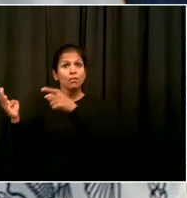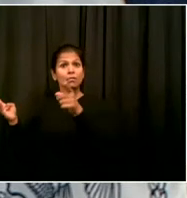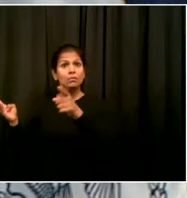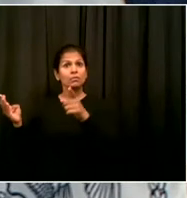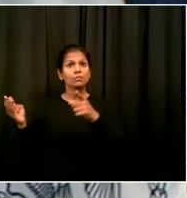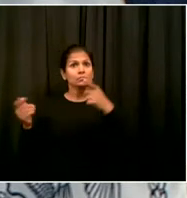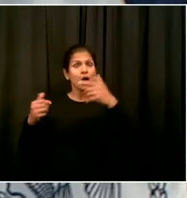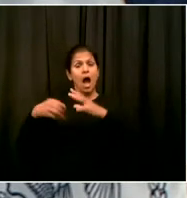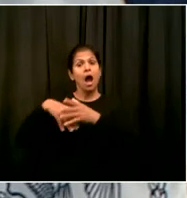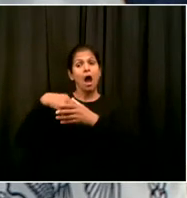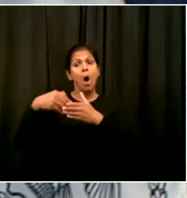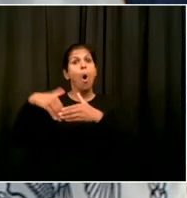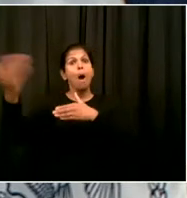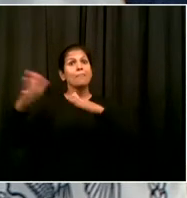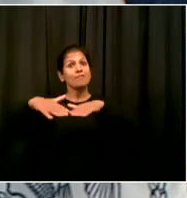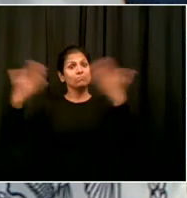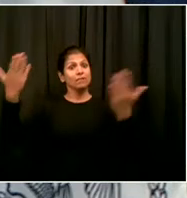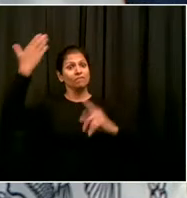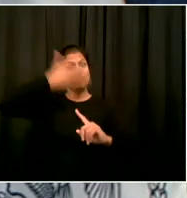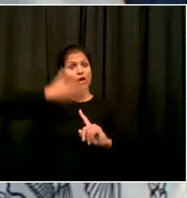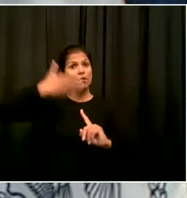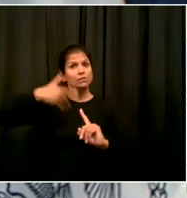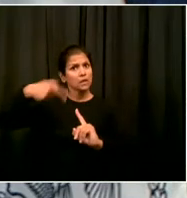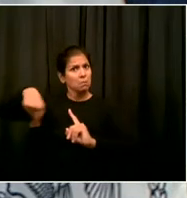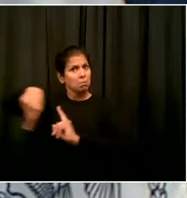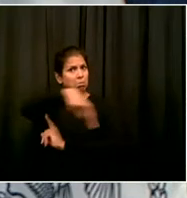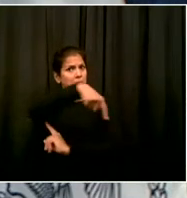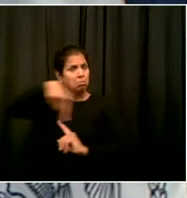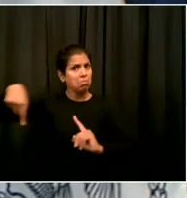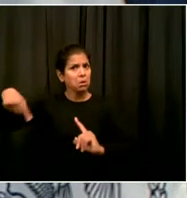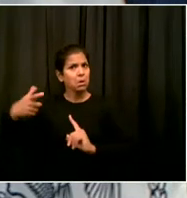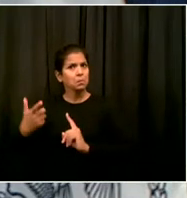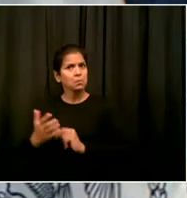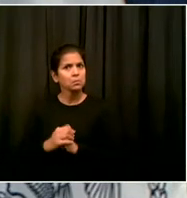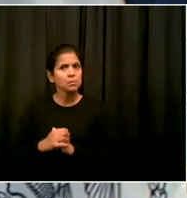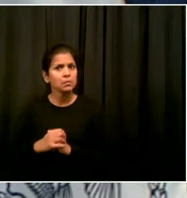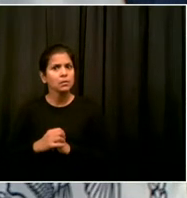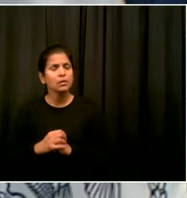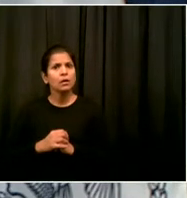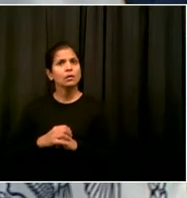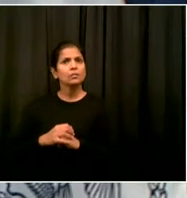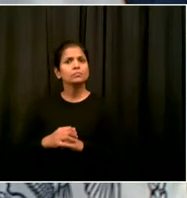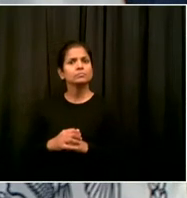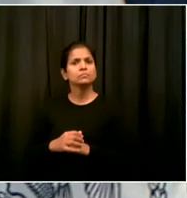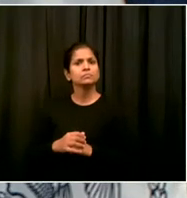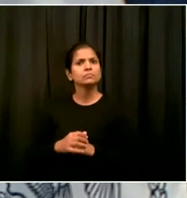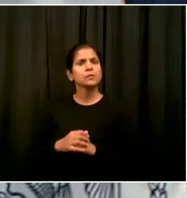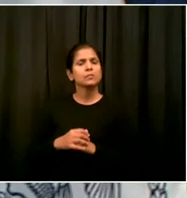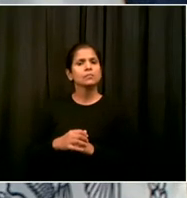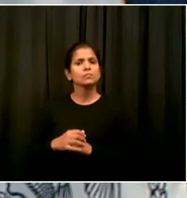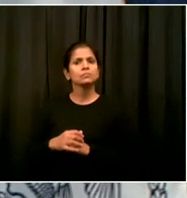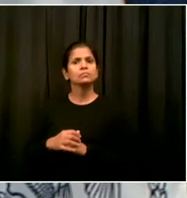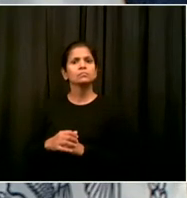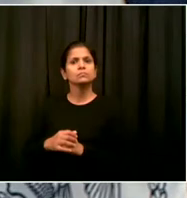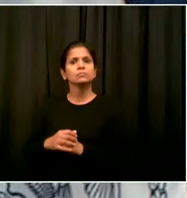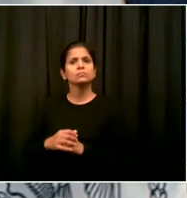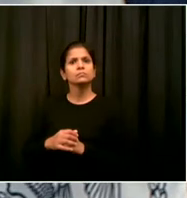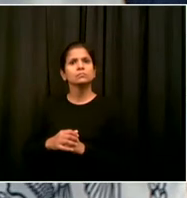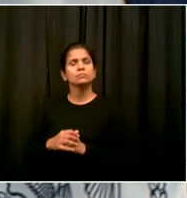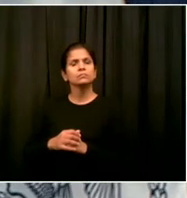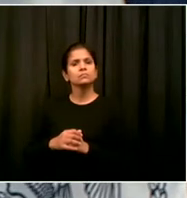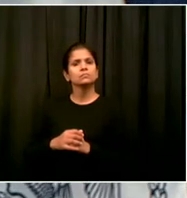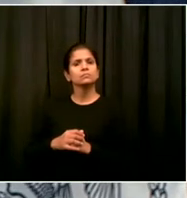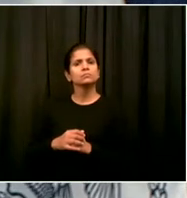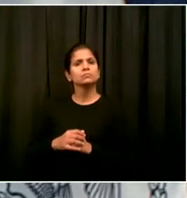creativity being employed for a sector of the industry,